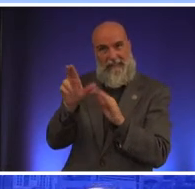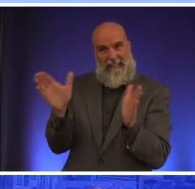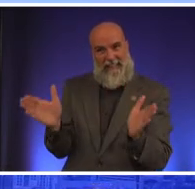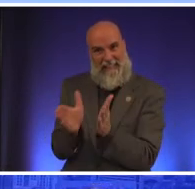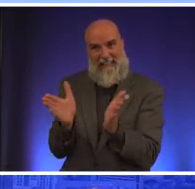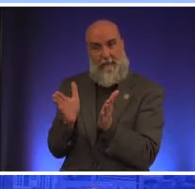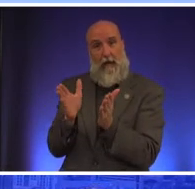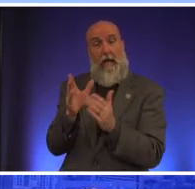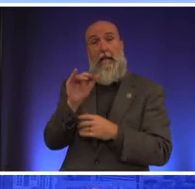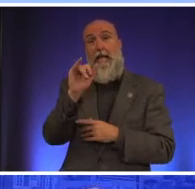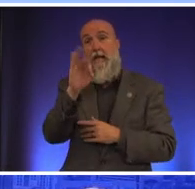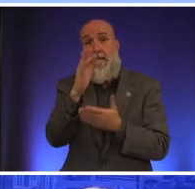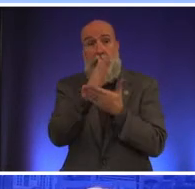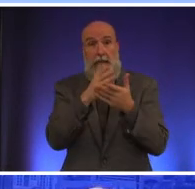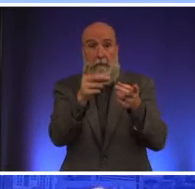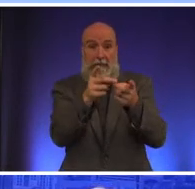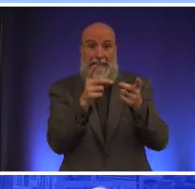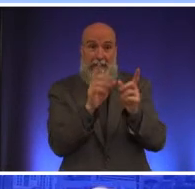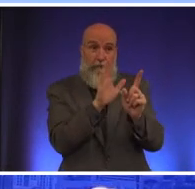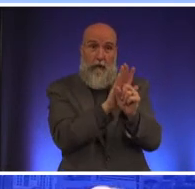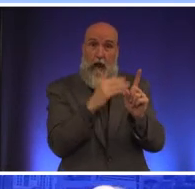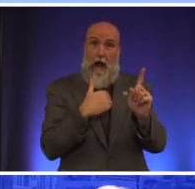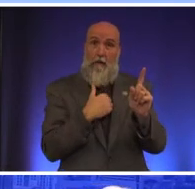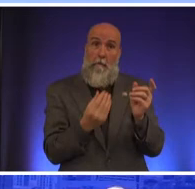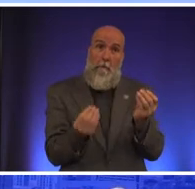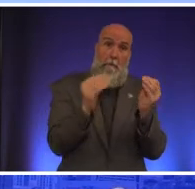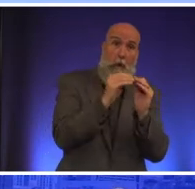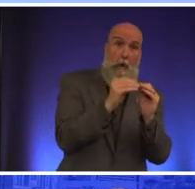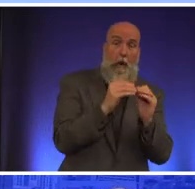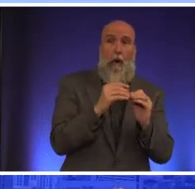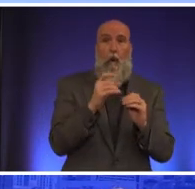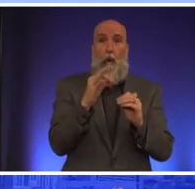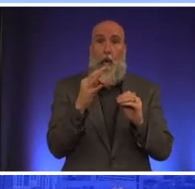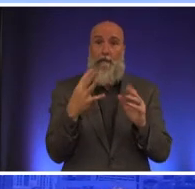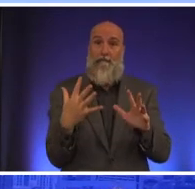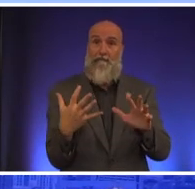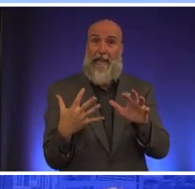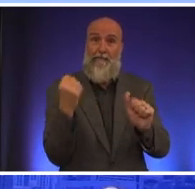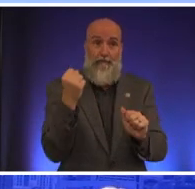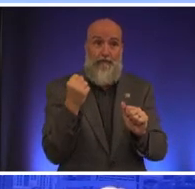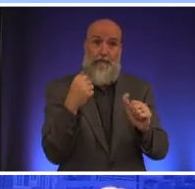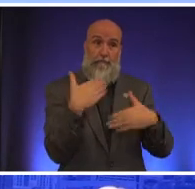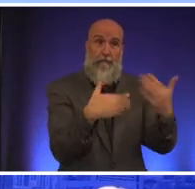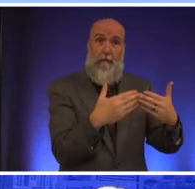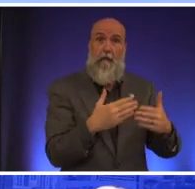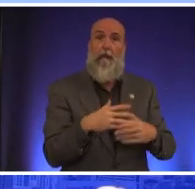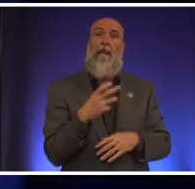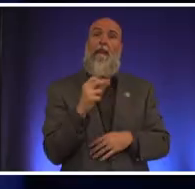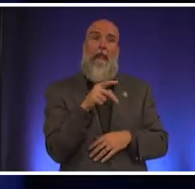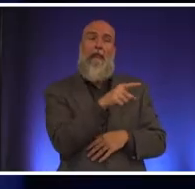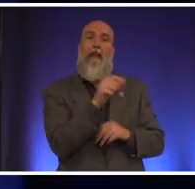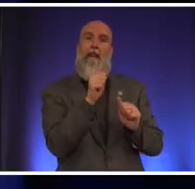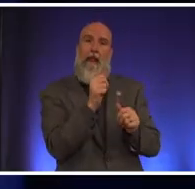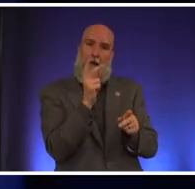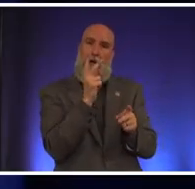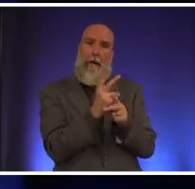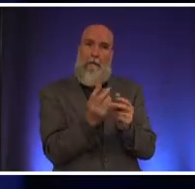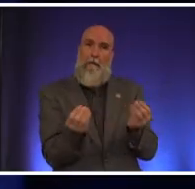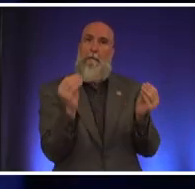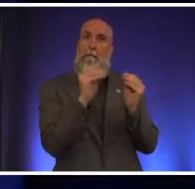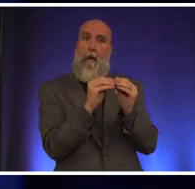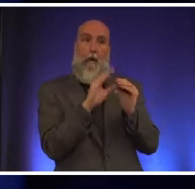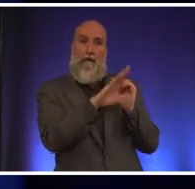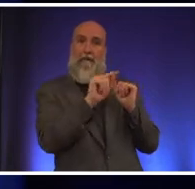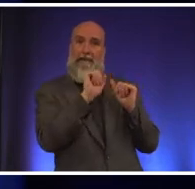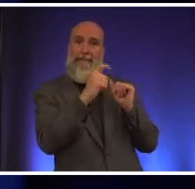if some district is doing more or doing it faster then they would be able to keep more of the tax